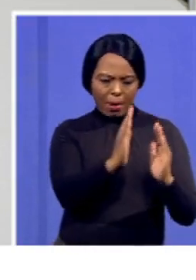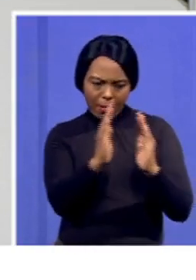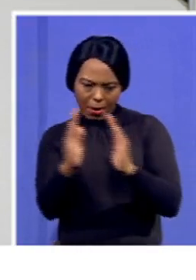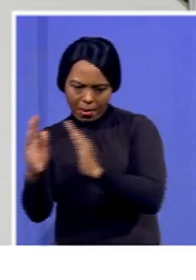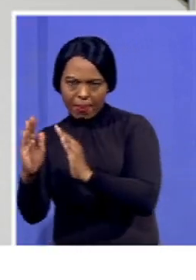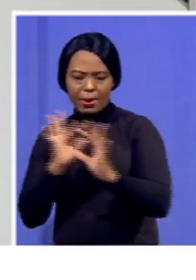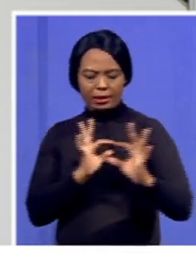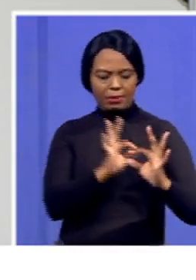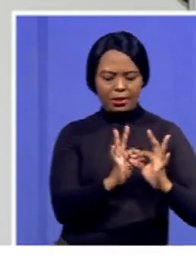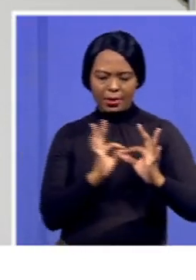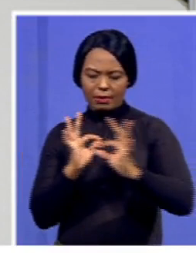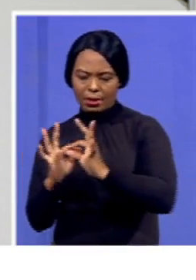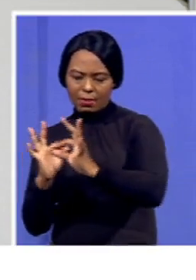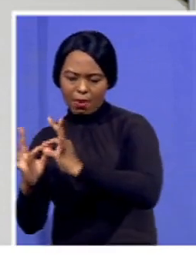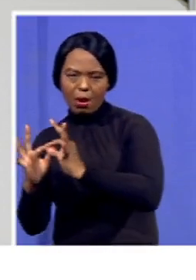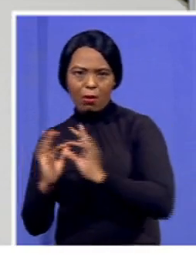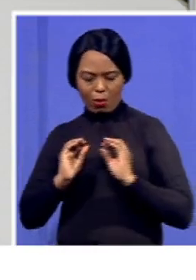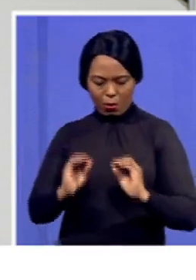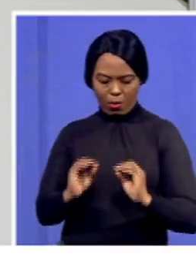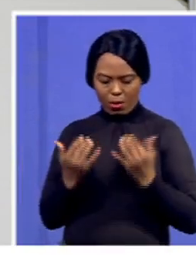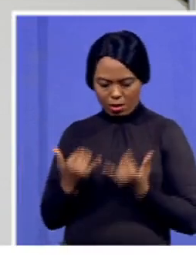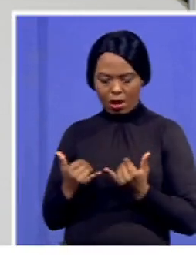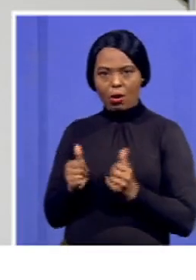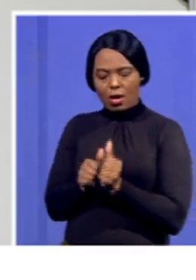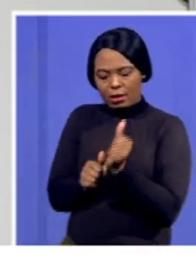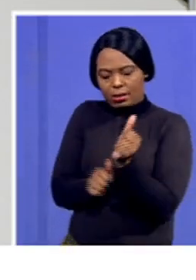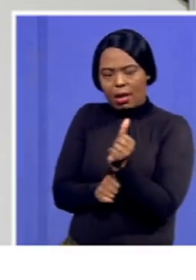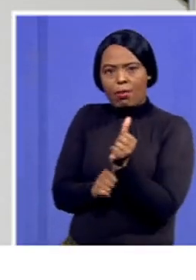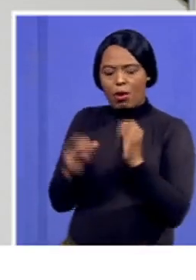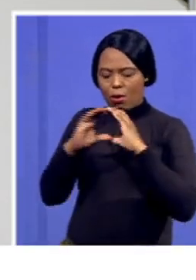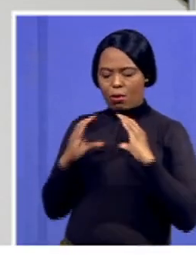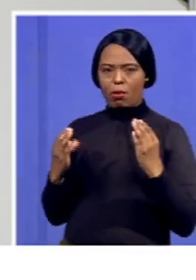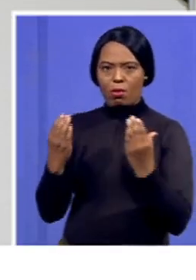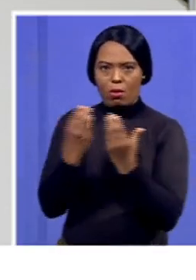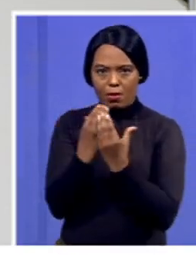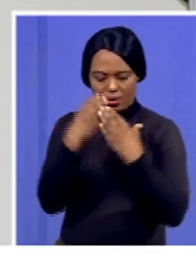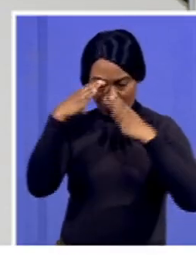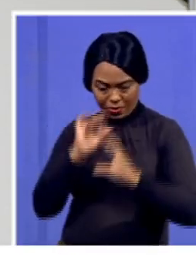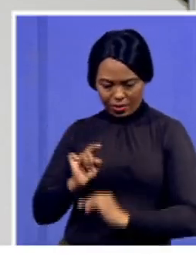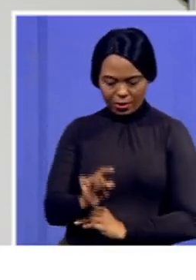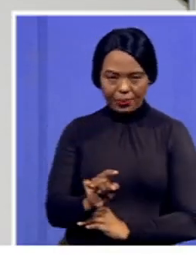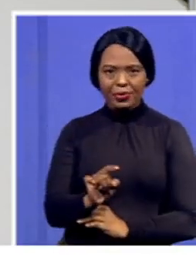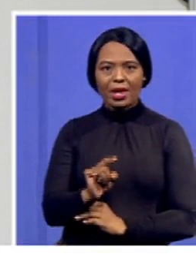subcommittee. Under the section on Battle of Ideas,